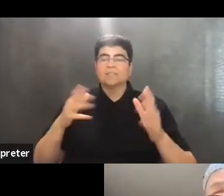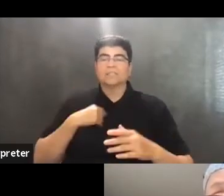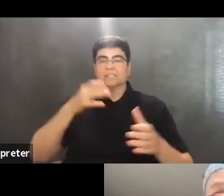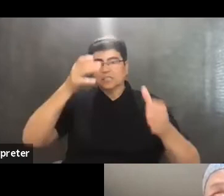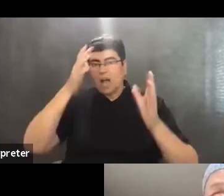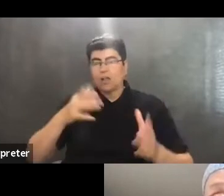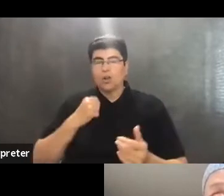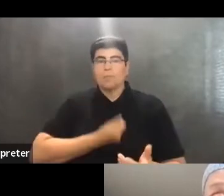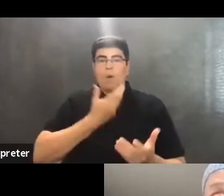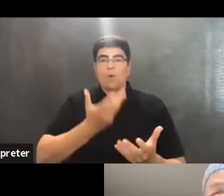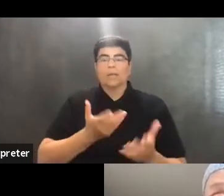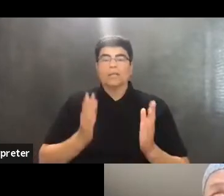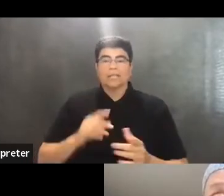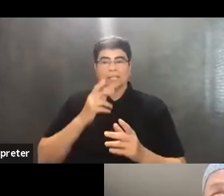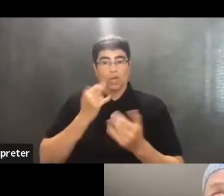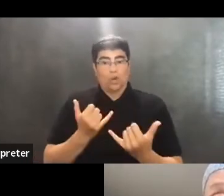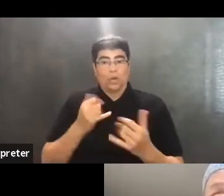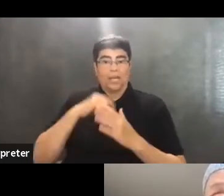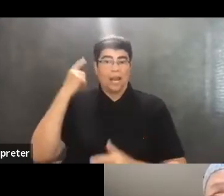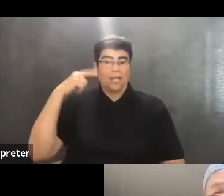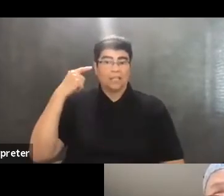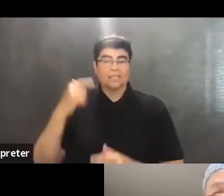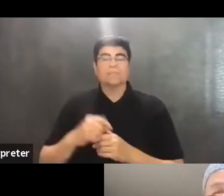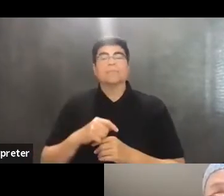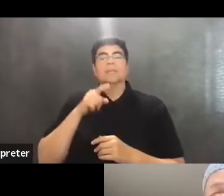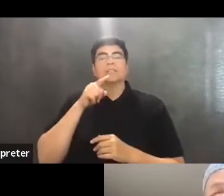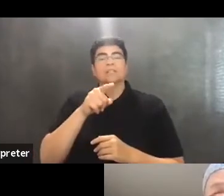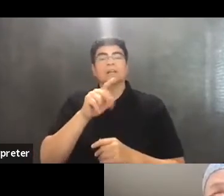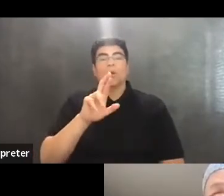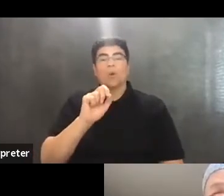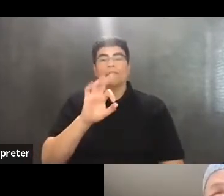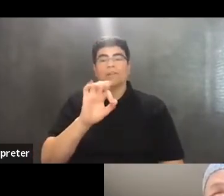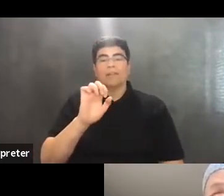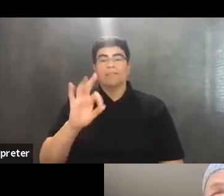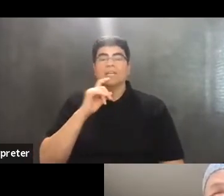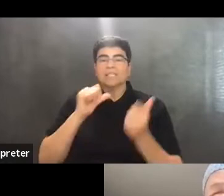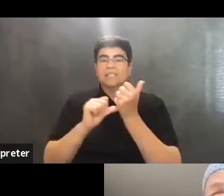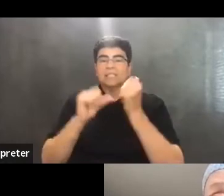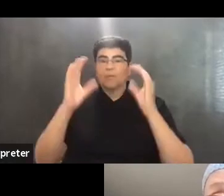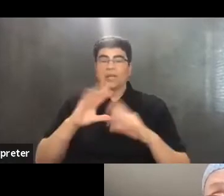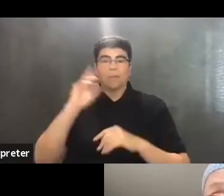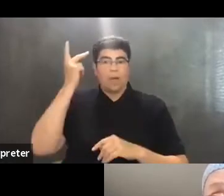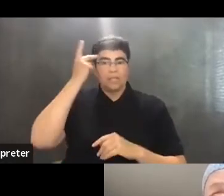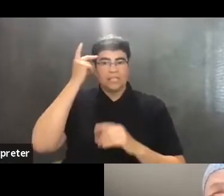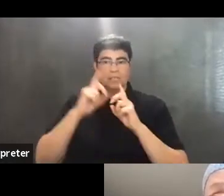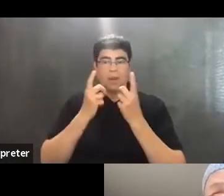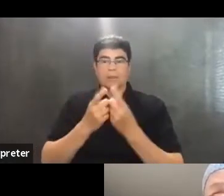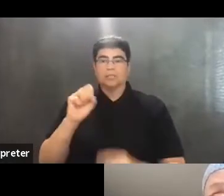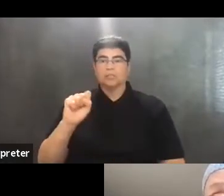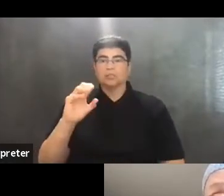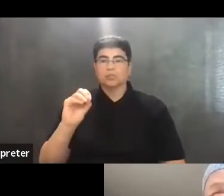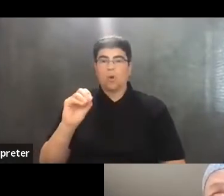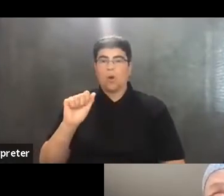currently based in London. Rafif is an assistant professor in the politics department at SOAS,